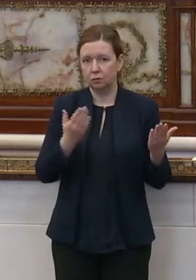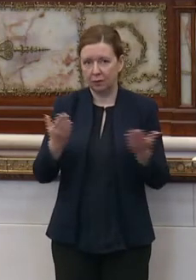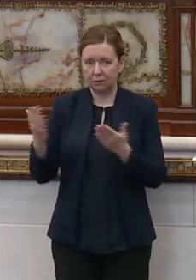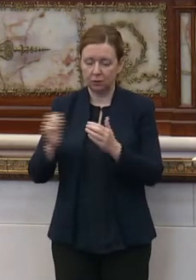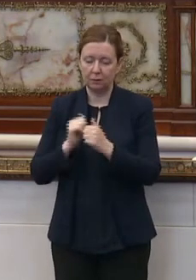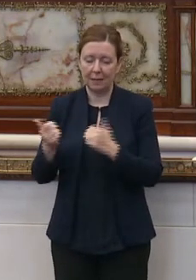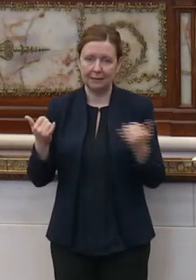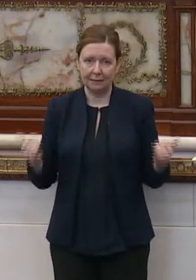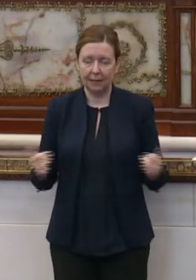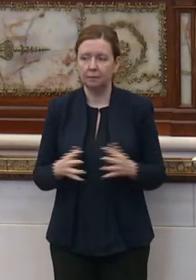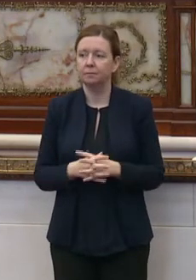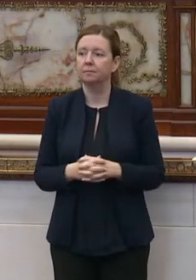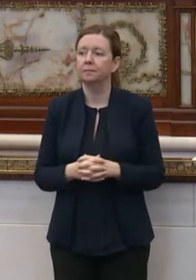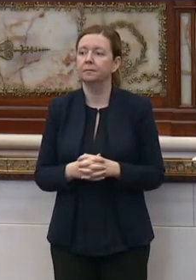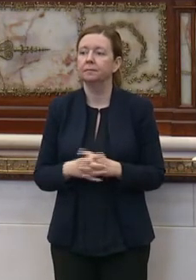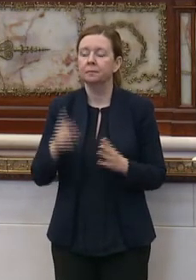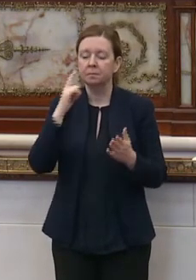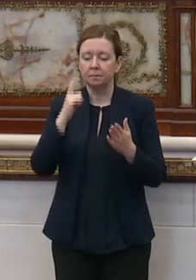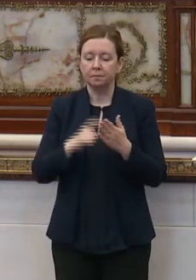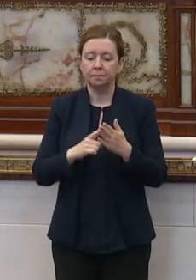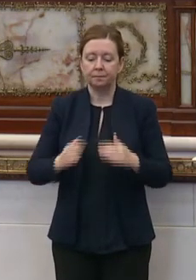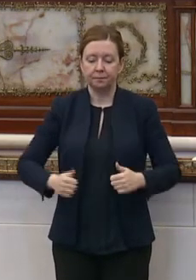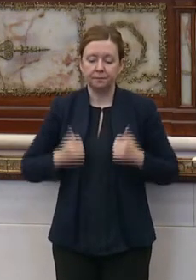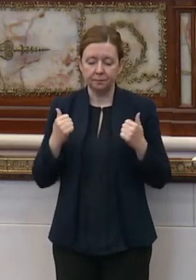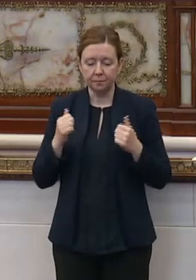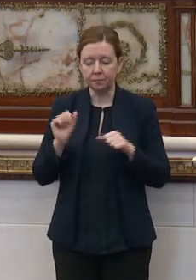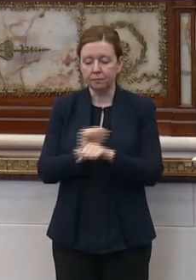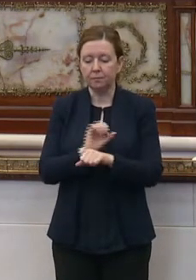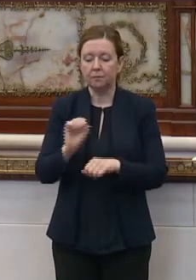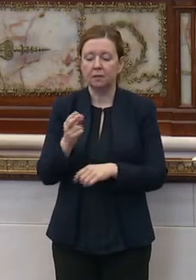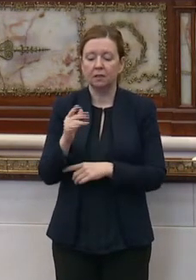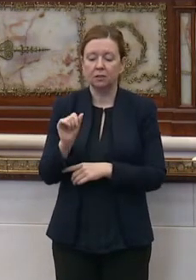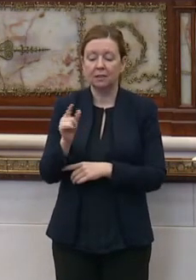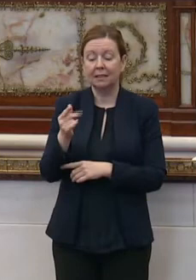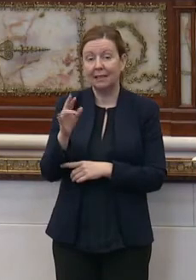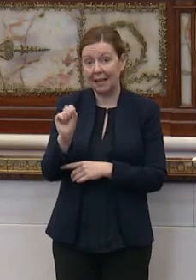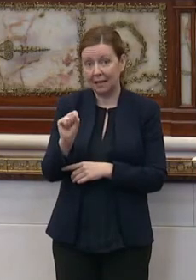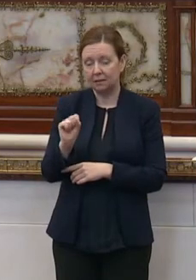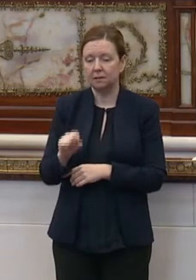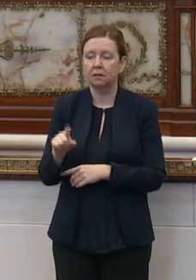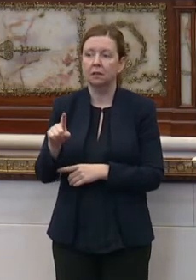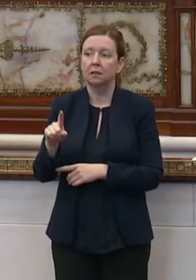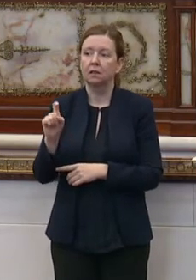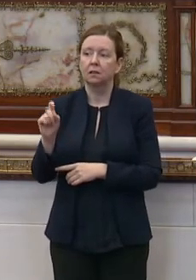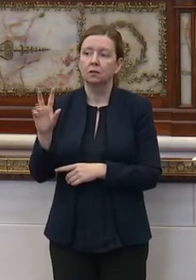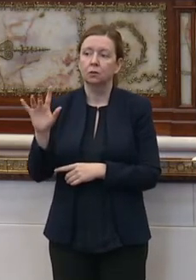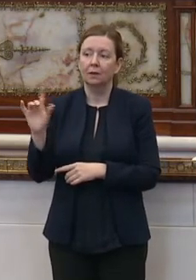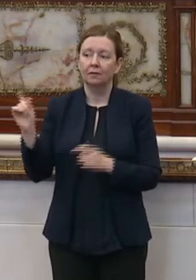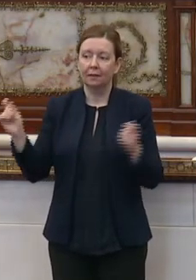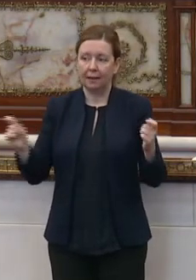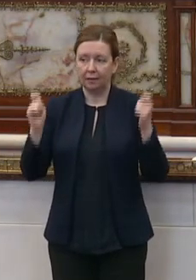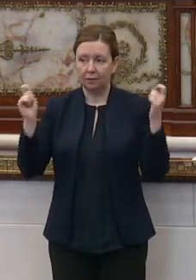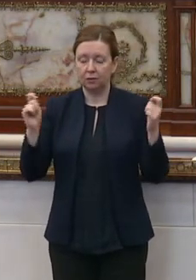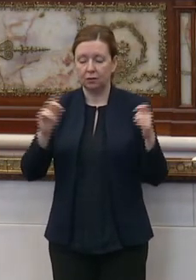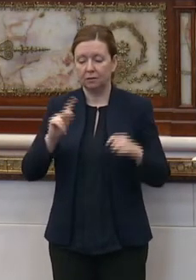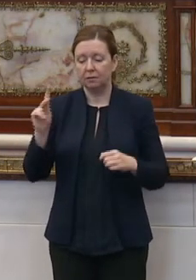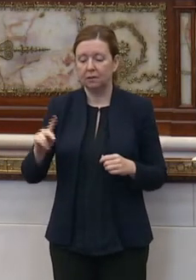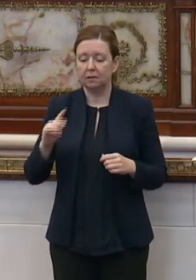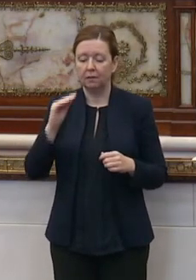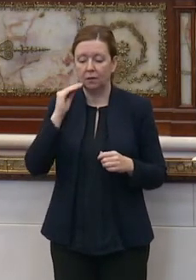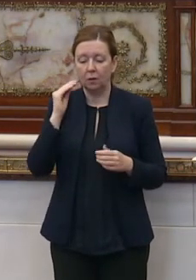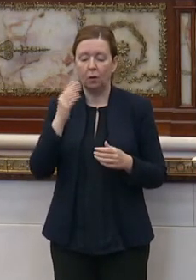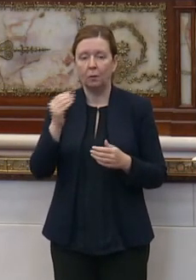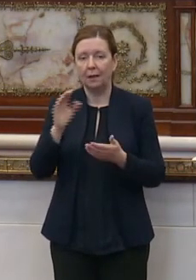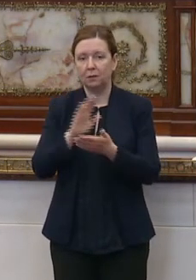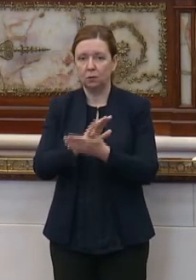that passed today, recognizing the life and work of Shakita Gaines, as well as the 125th anniversary of Philadelphia Home and School